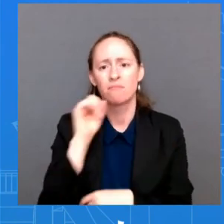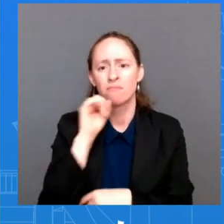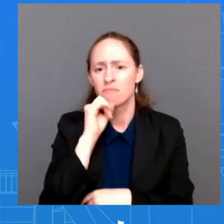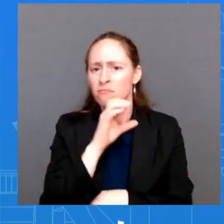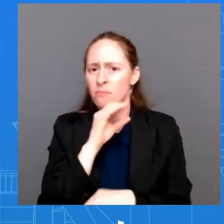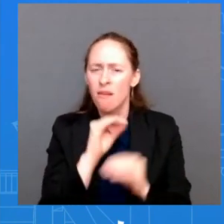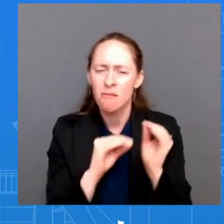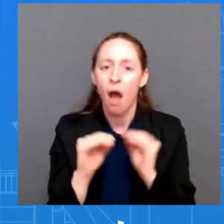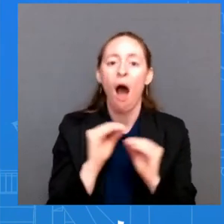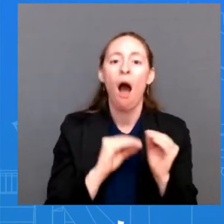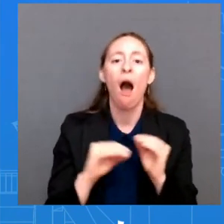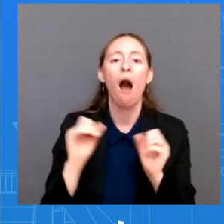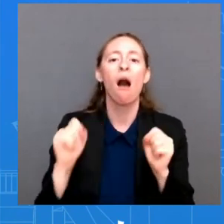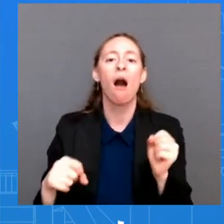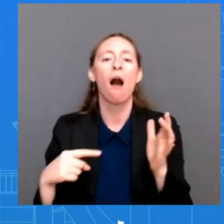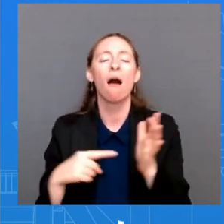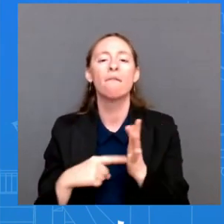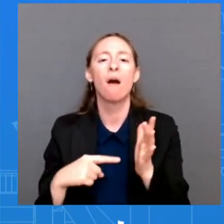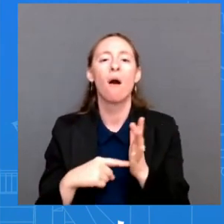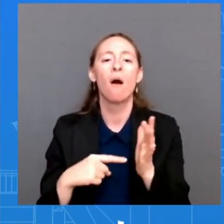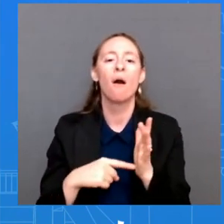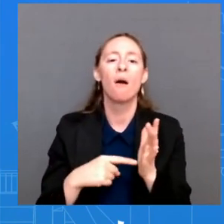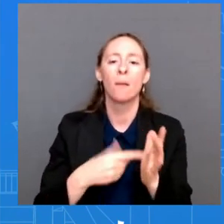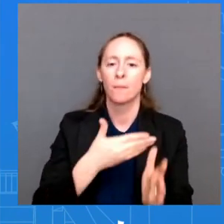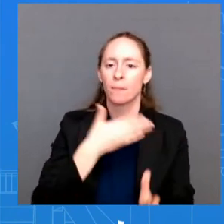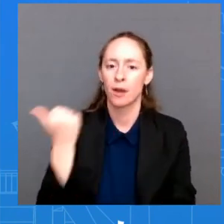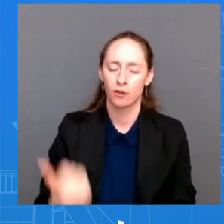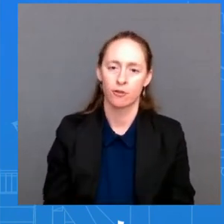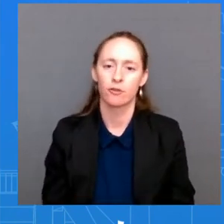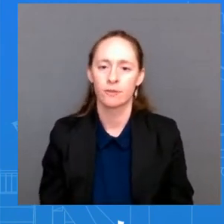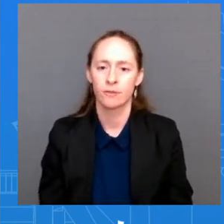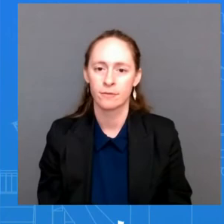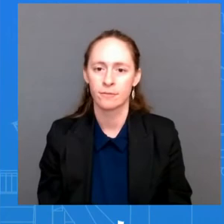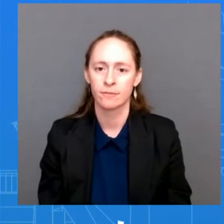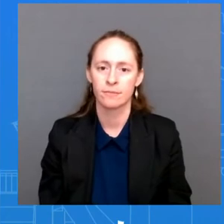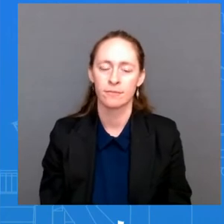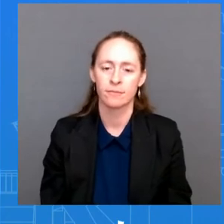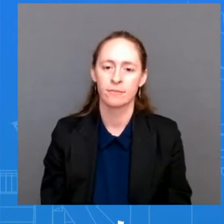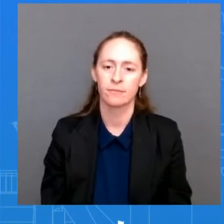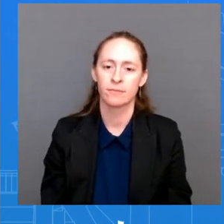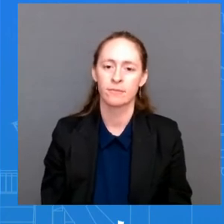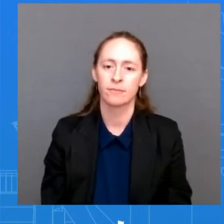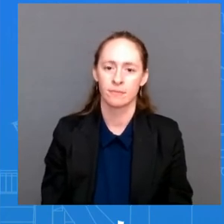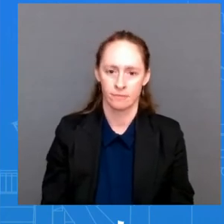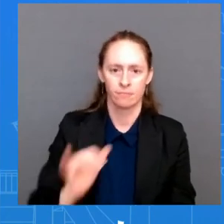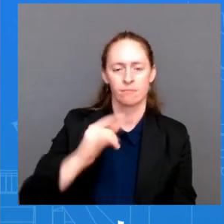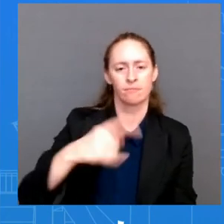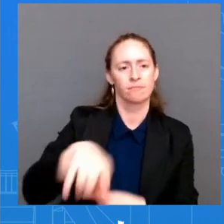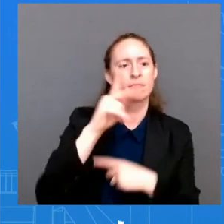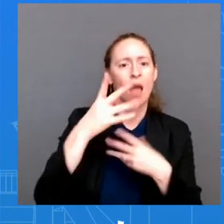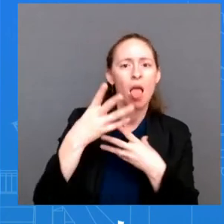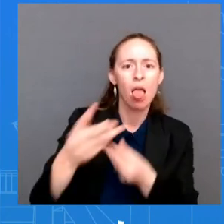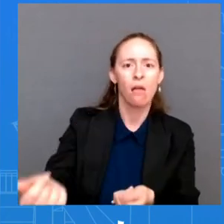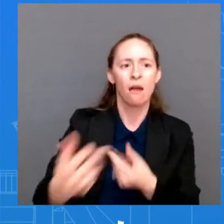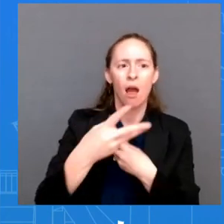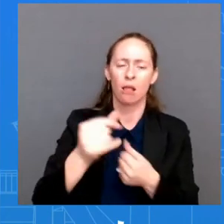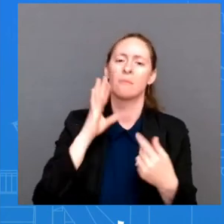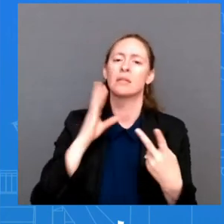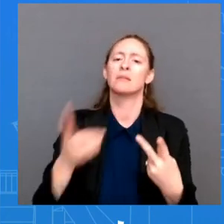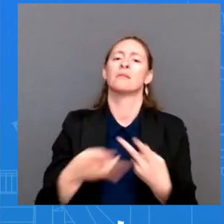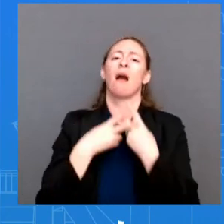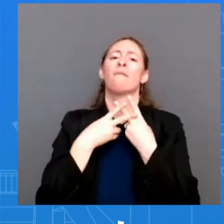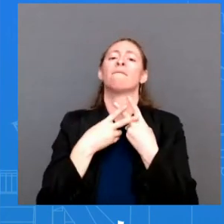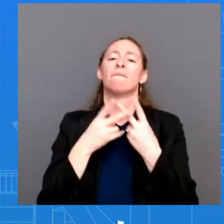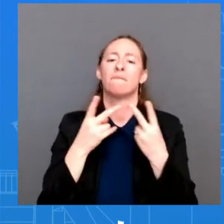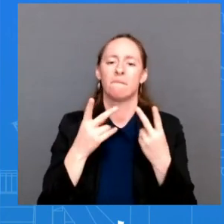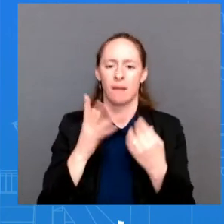its expenses which save tax taxpayers money and helps fight inflation and so that is really important these are the things